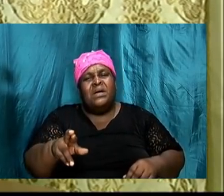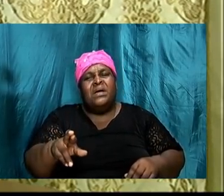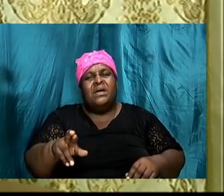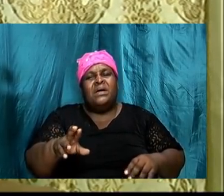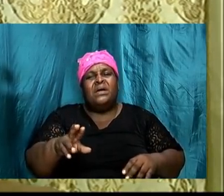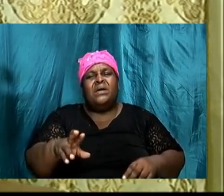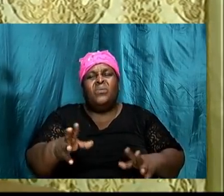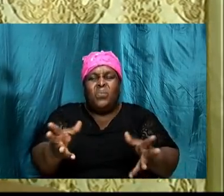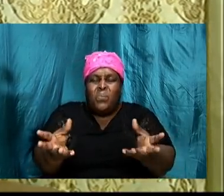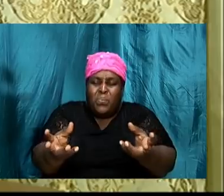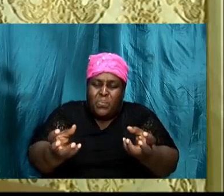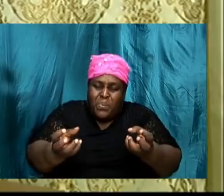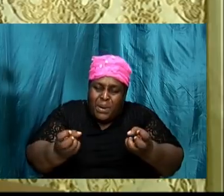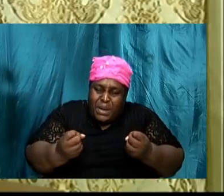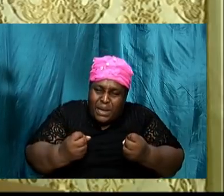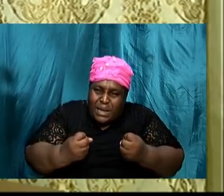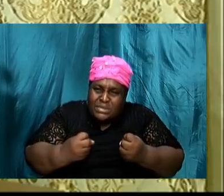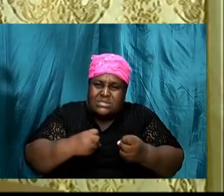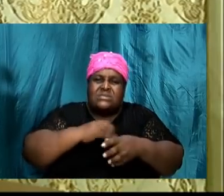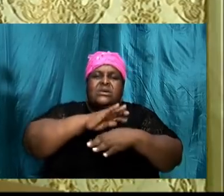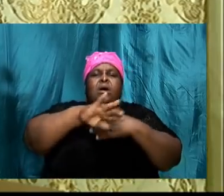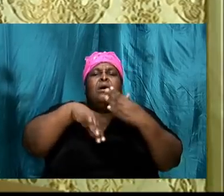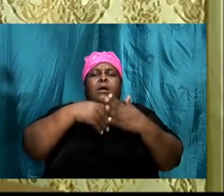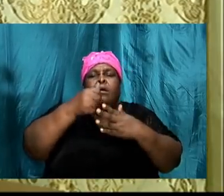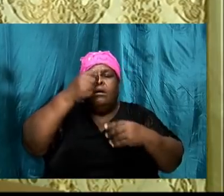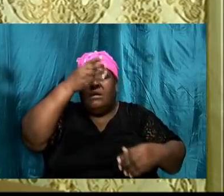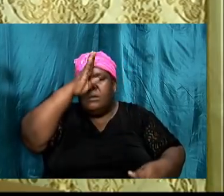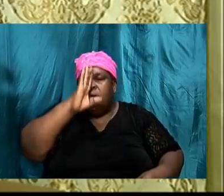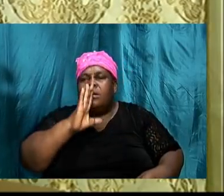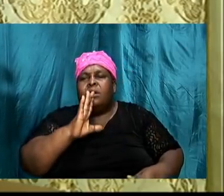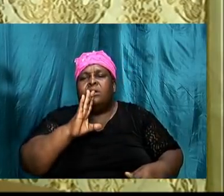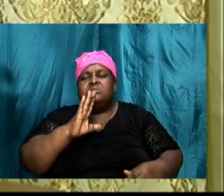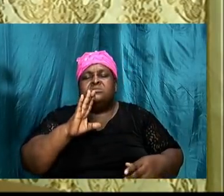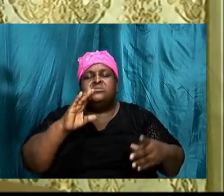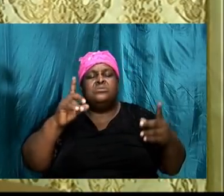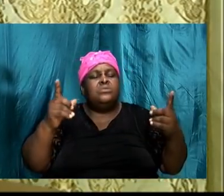desirous of doing all God's will.